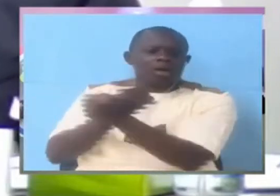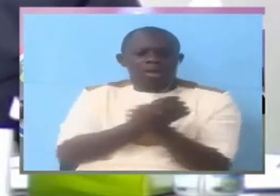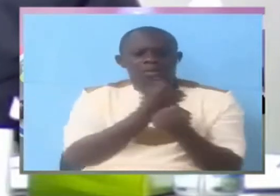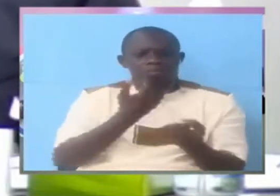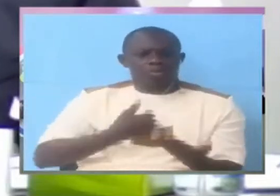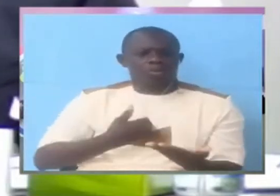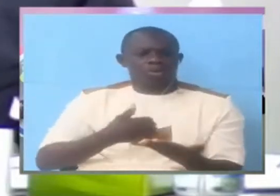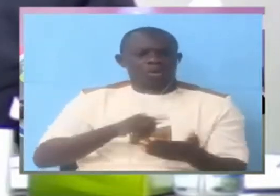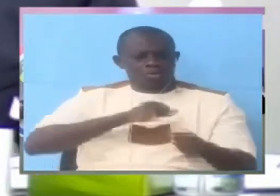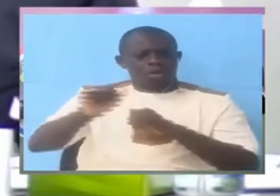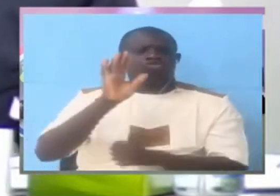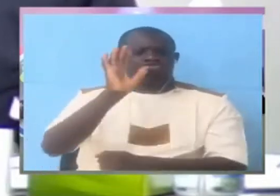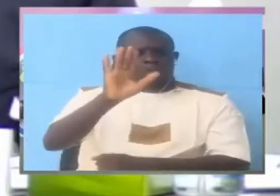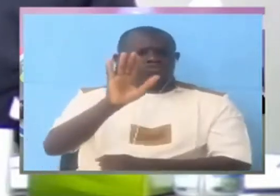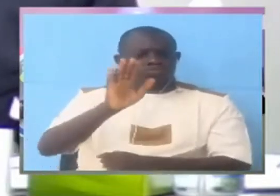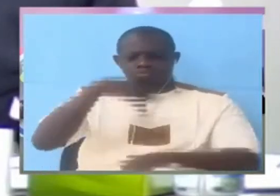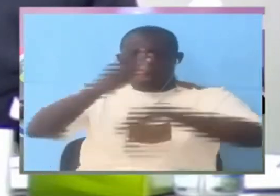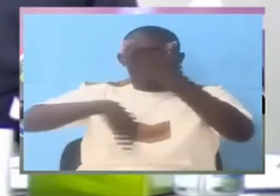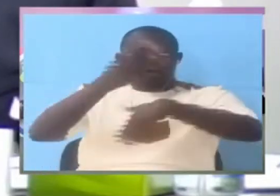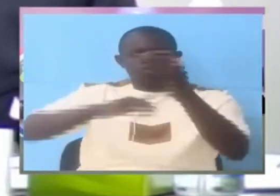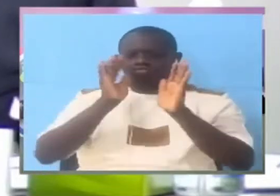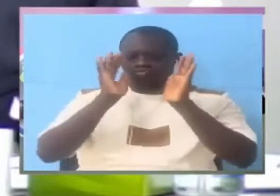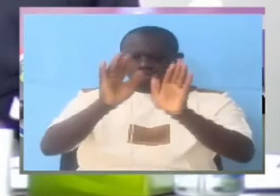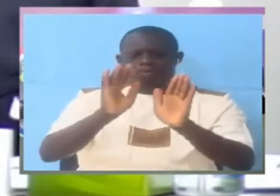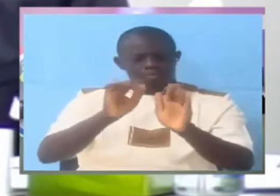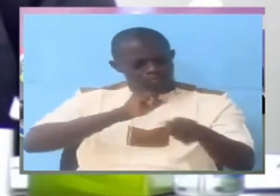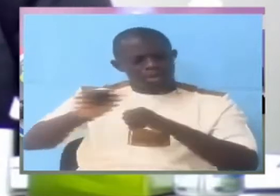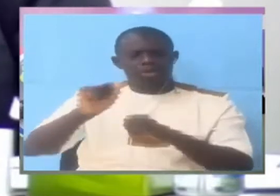let's stop the chase and stop playing games Mr. Consul